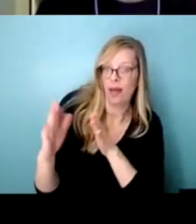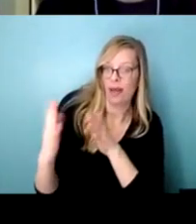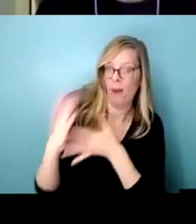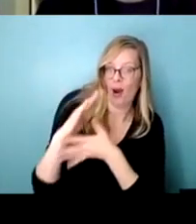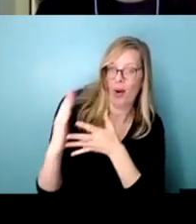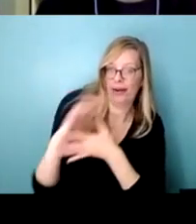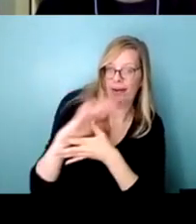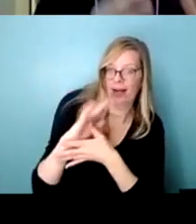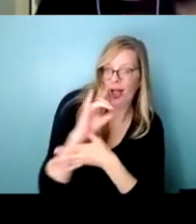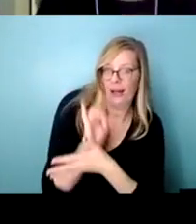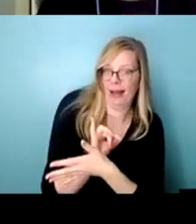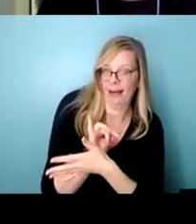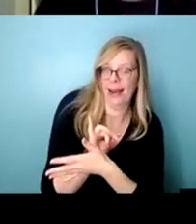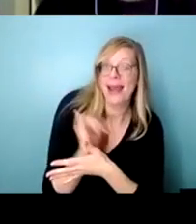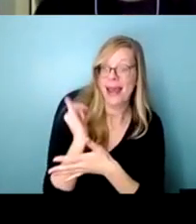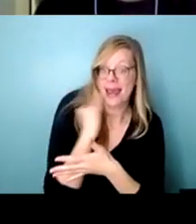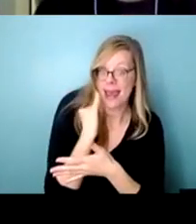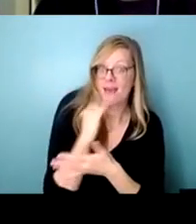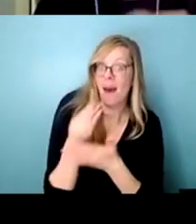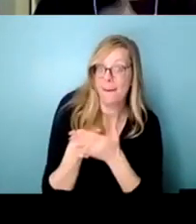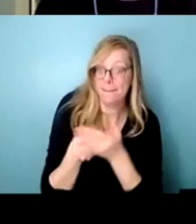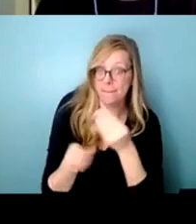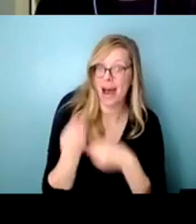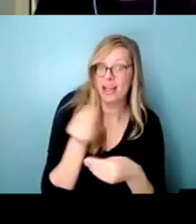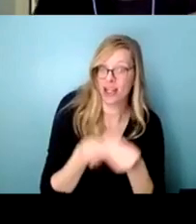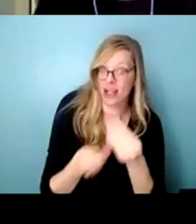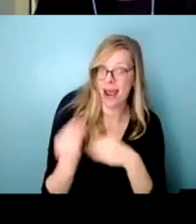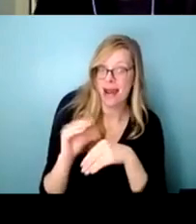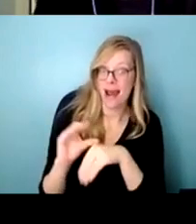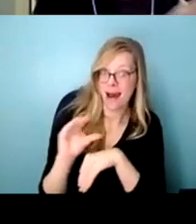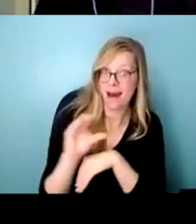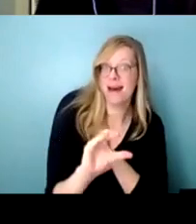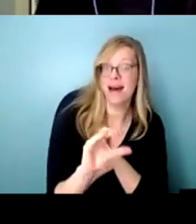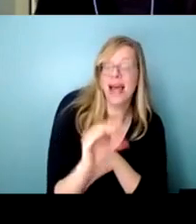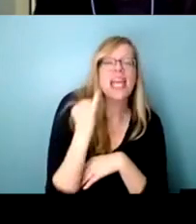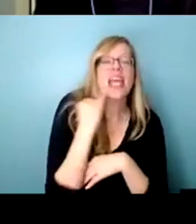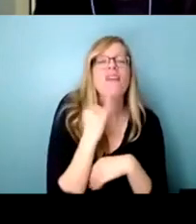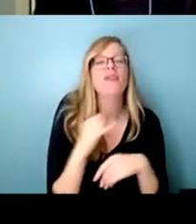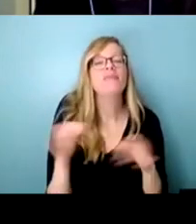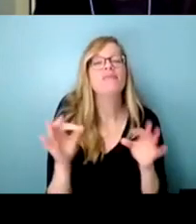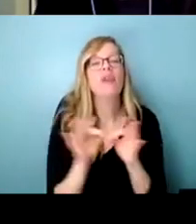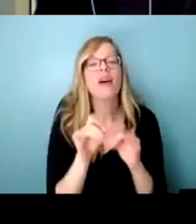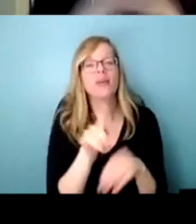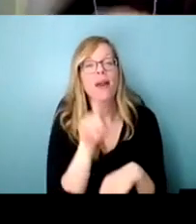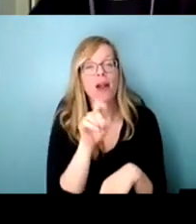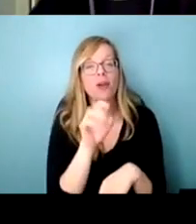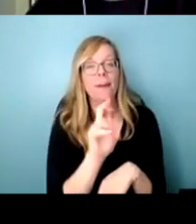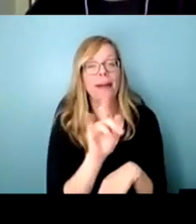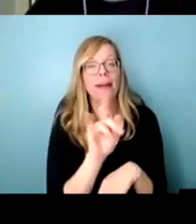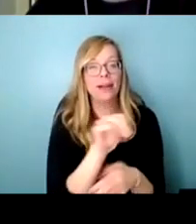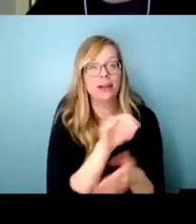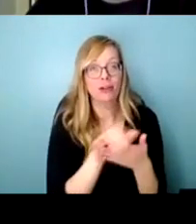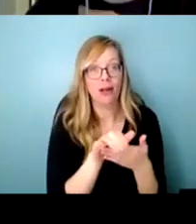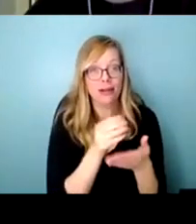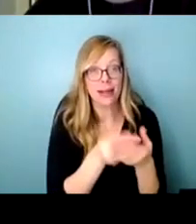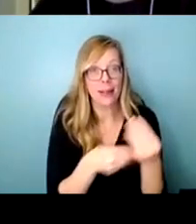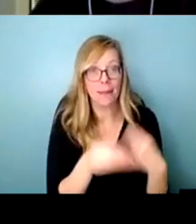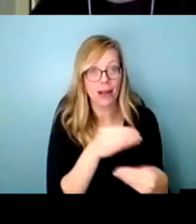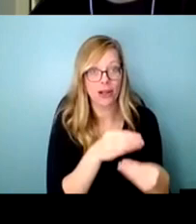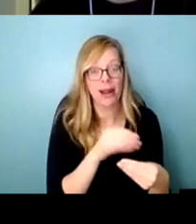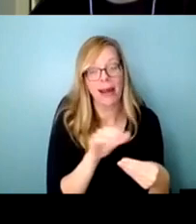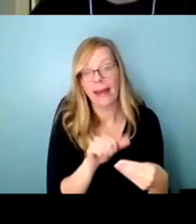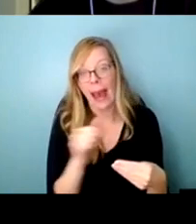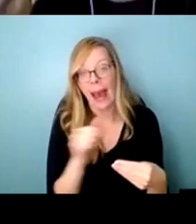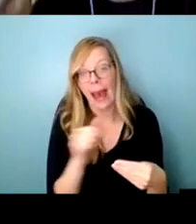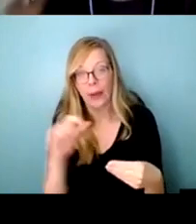of where if there's a large budget item if something is going to cost a hundred million dollars in the budget and then something else is going to cost only a million